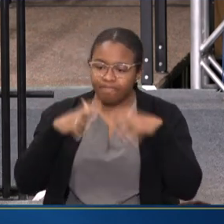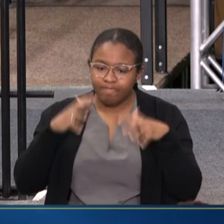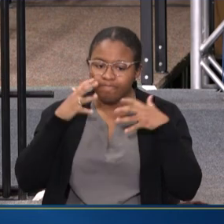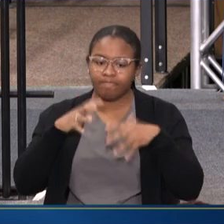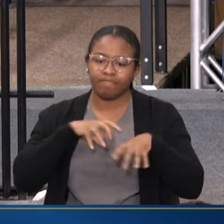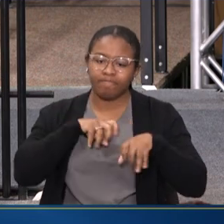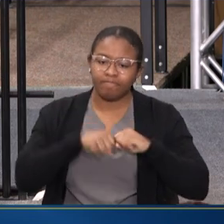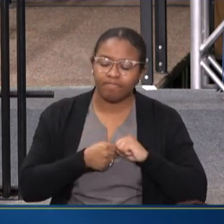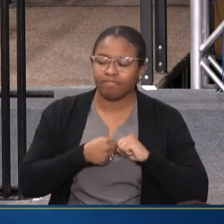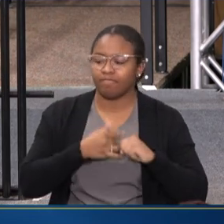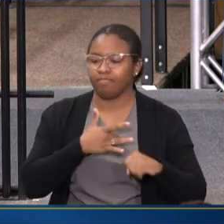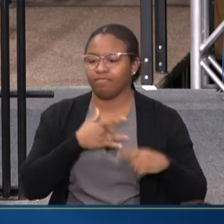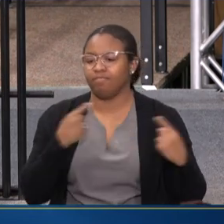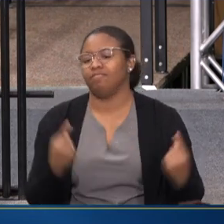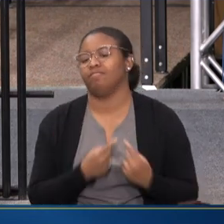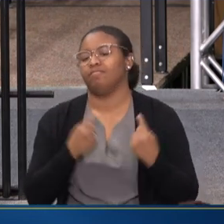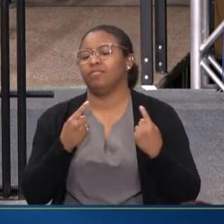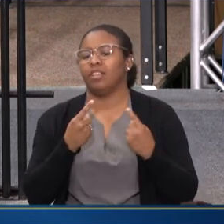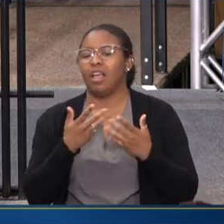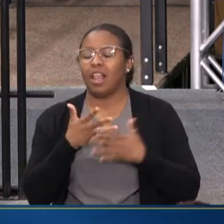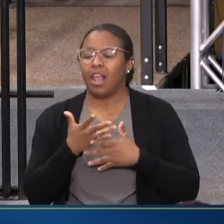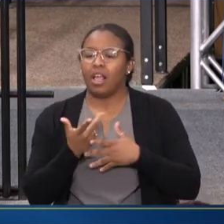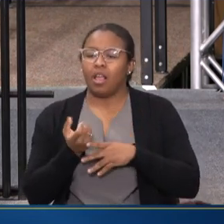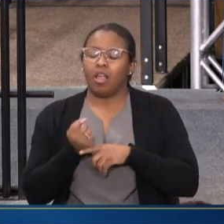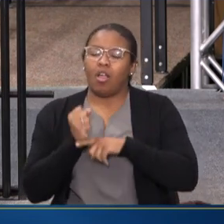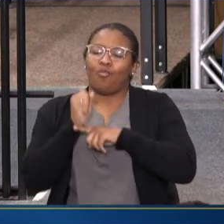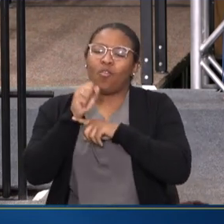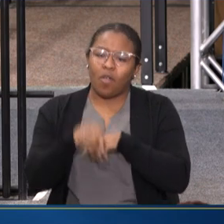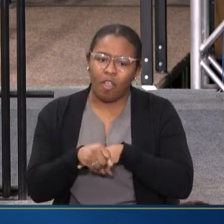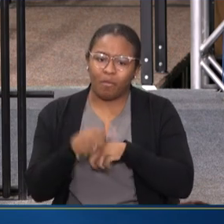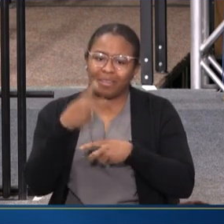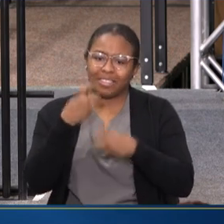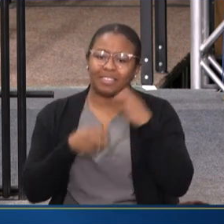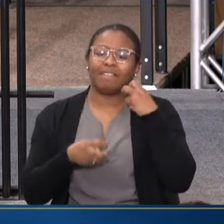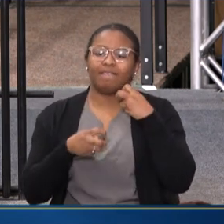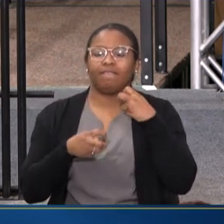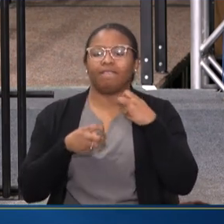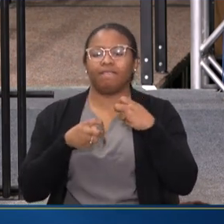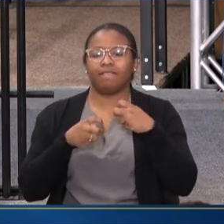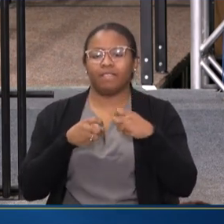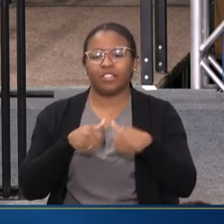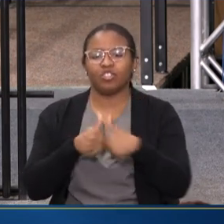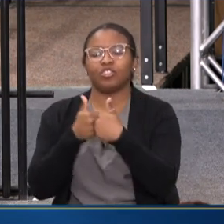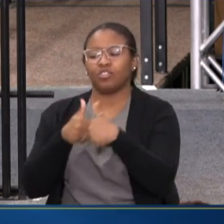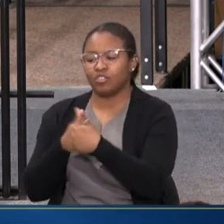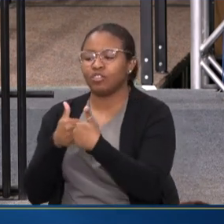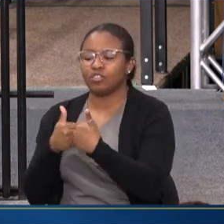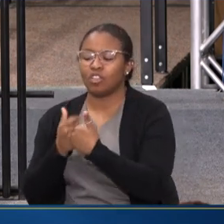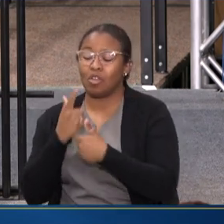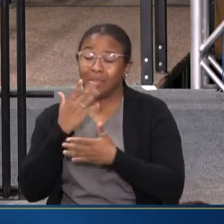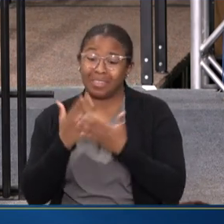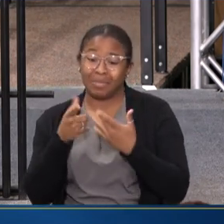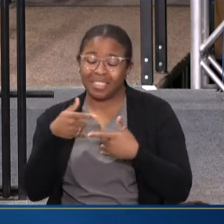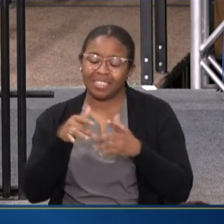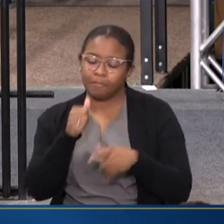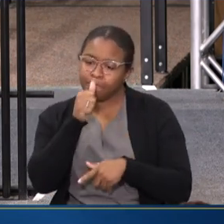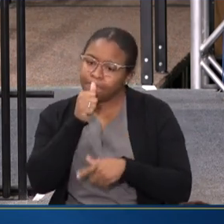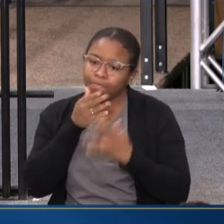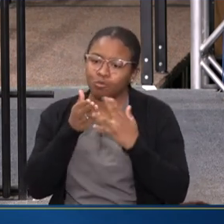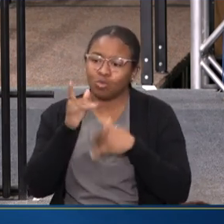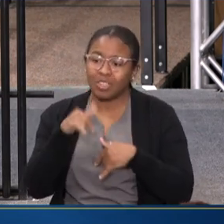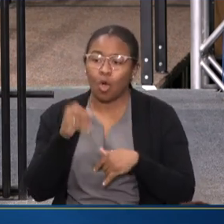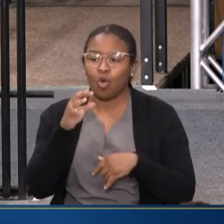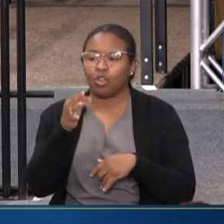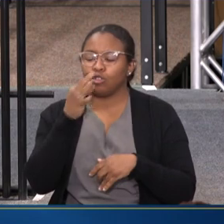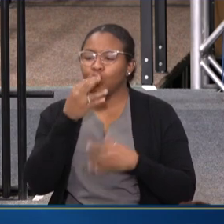HEARTING, A LOT OF OVERCOMING VERY TOUGH OBSTACLES. BUT SOMETIMES THEY'RE STILL IN THE MIDDLE OF THAT OR THEY KNOW THERE MIGHT BE ONE